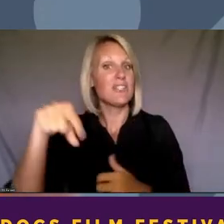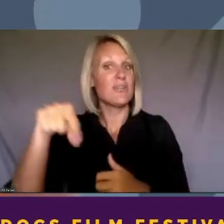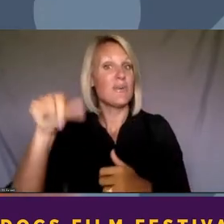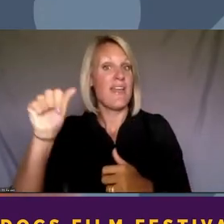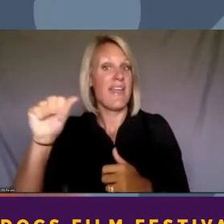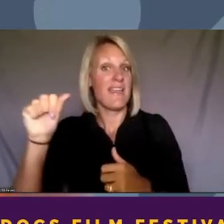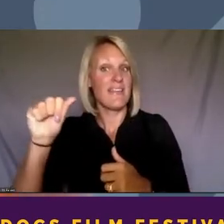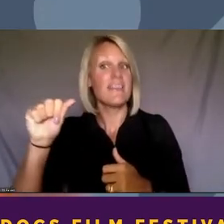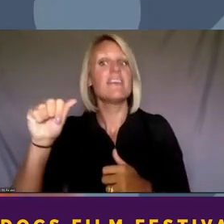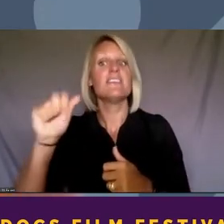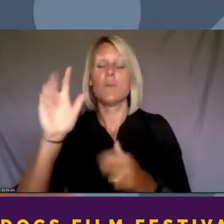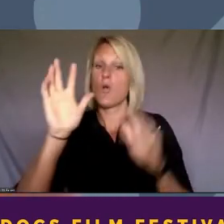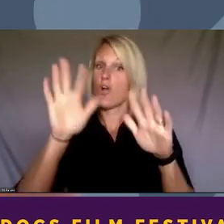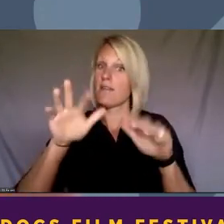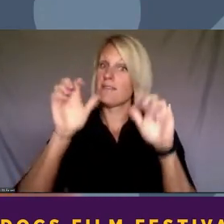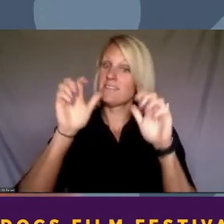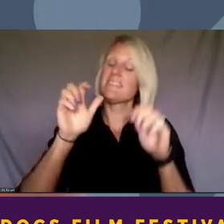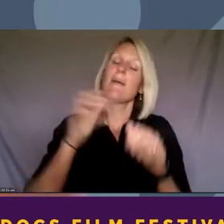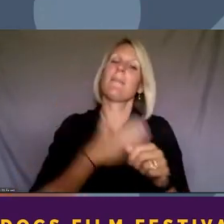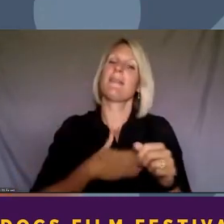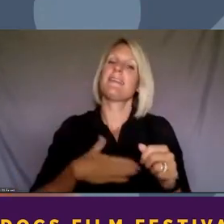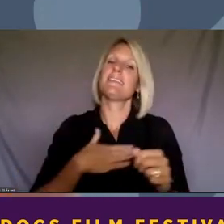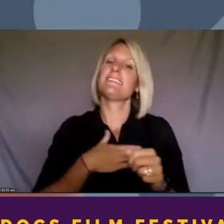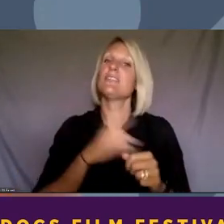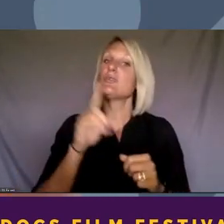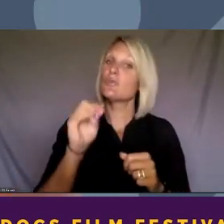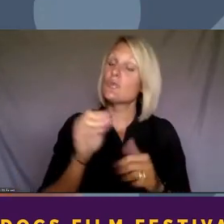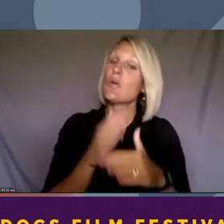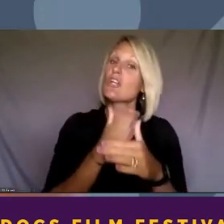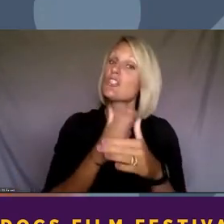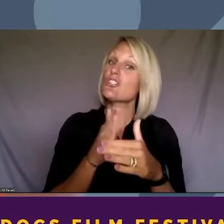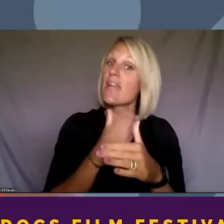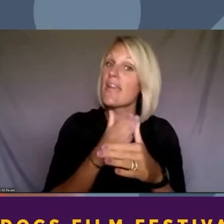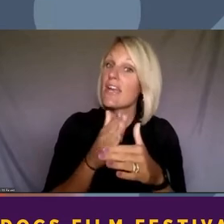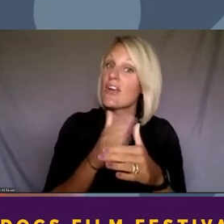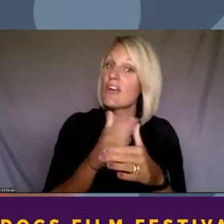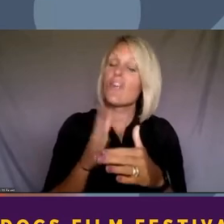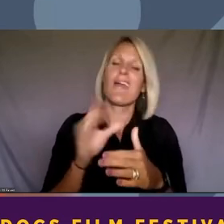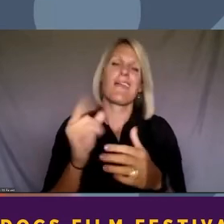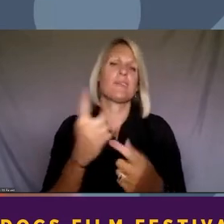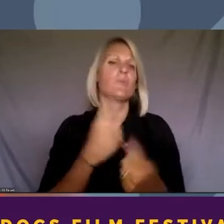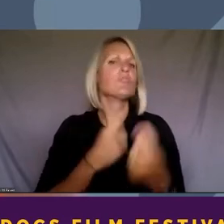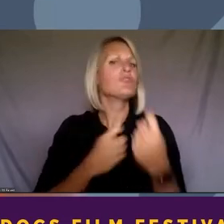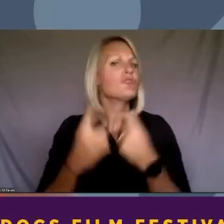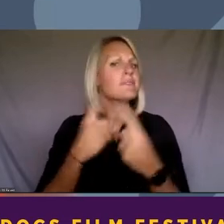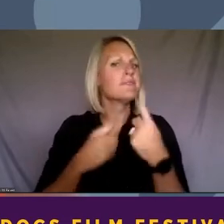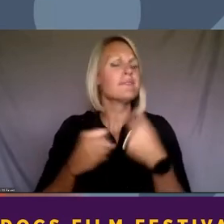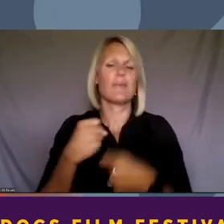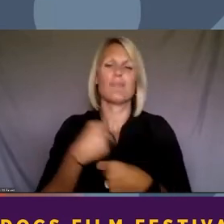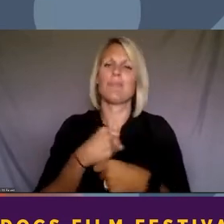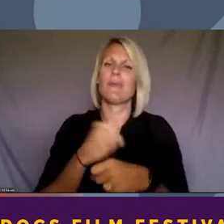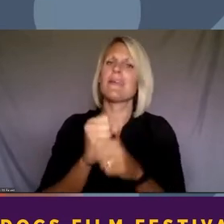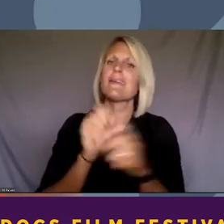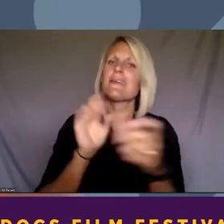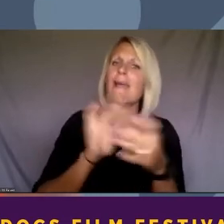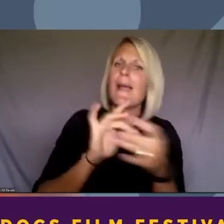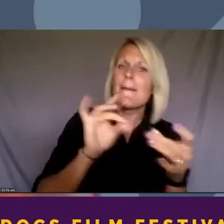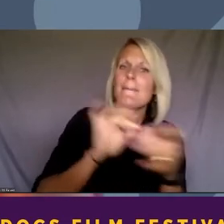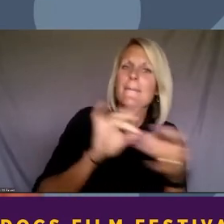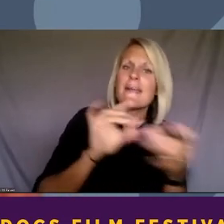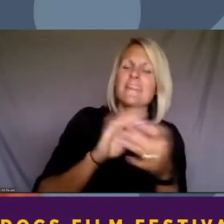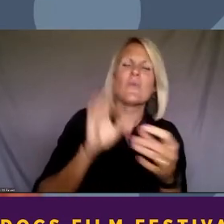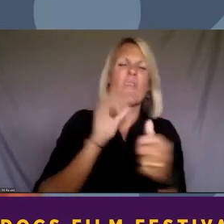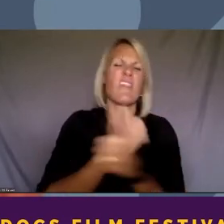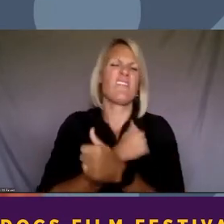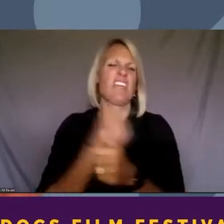So audience, in fact, please do share and ask questions or make comments, we'd love to hear from you. But I want to pivot back to